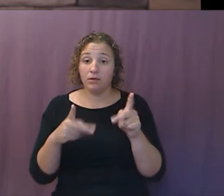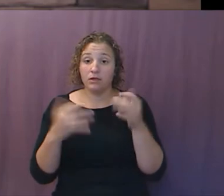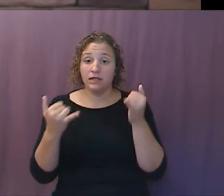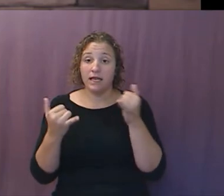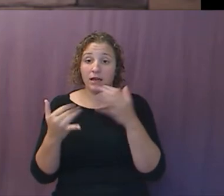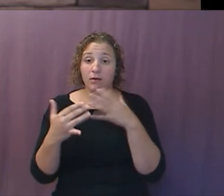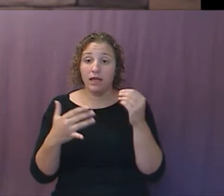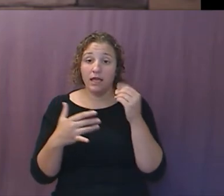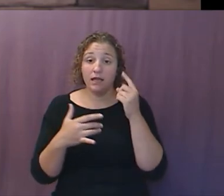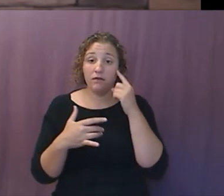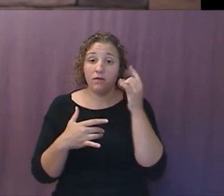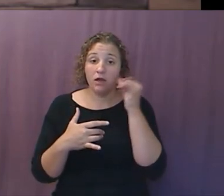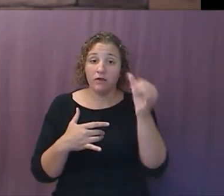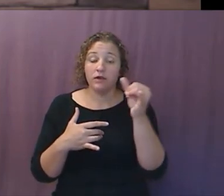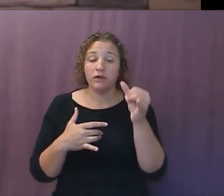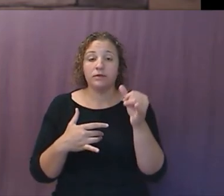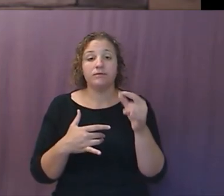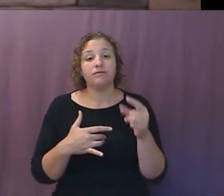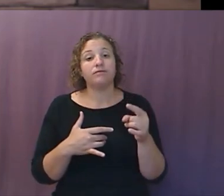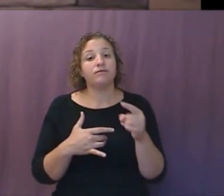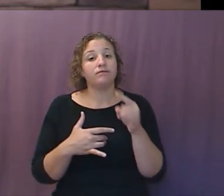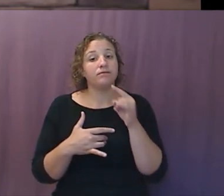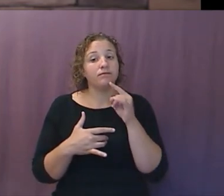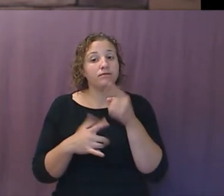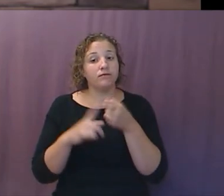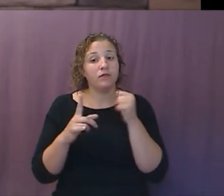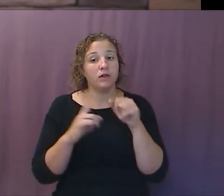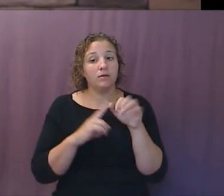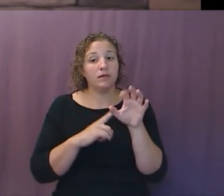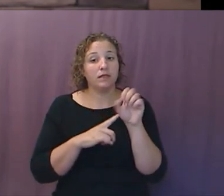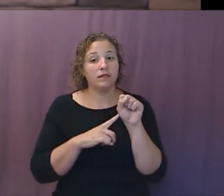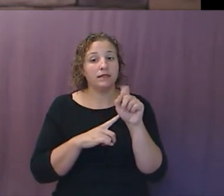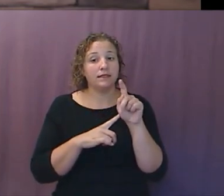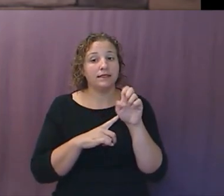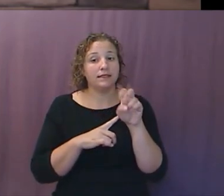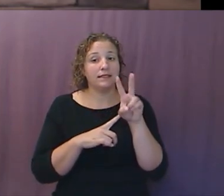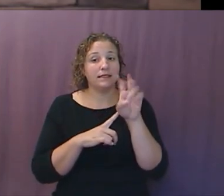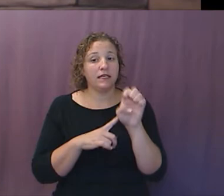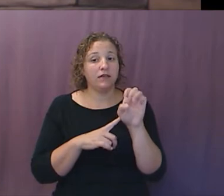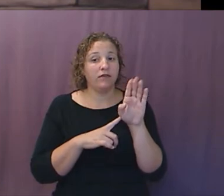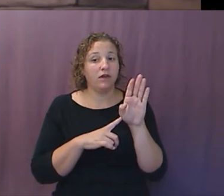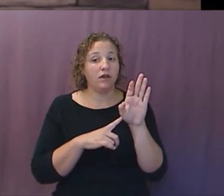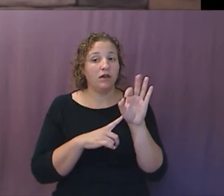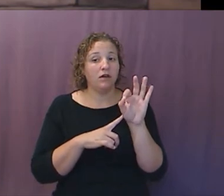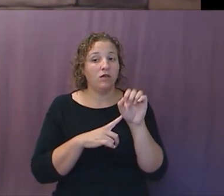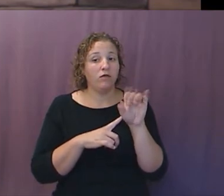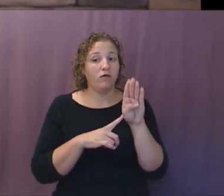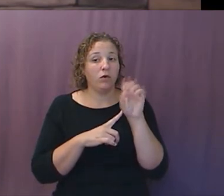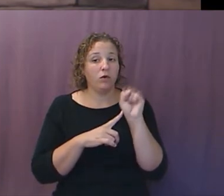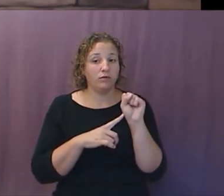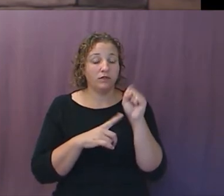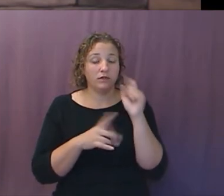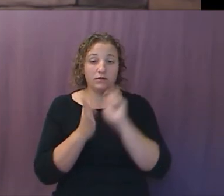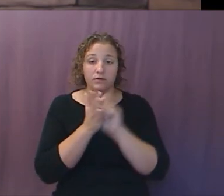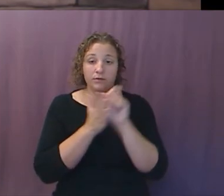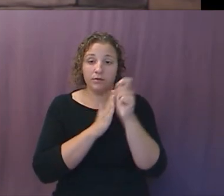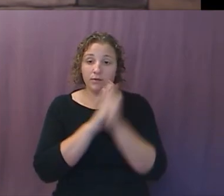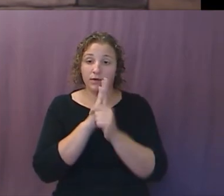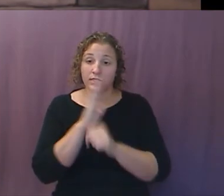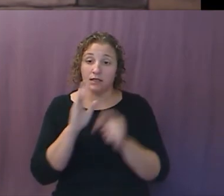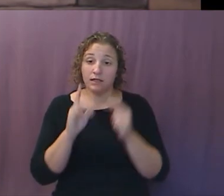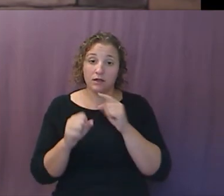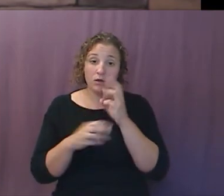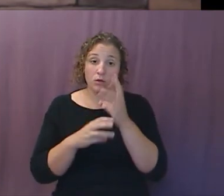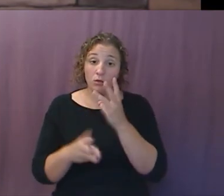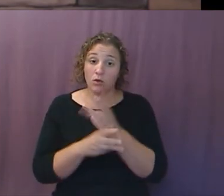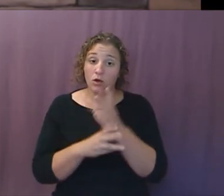Steve Forbes, Forbes Magazine, CEO and chairman of Forbes Media. The world is looking for a